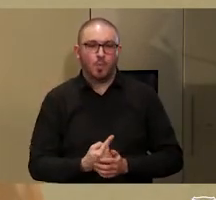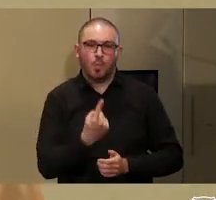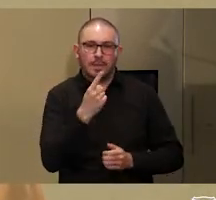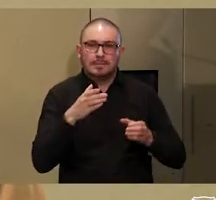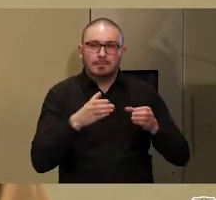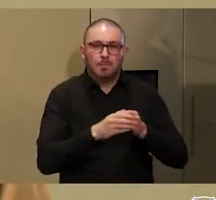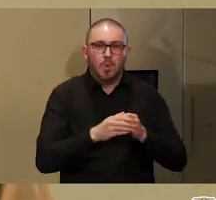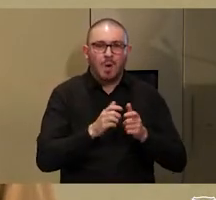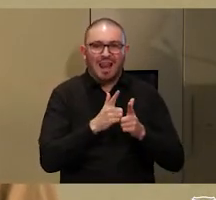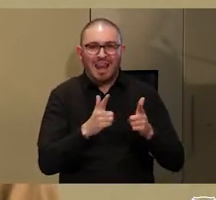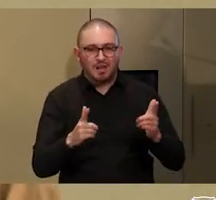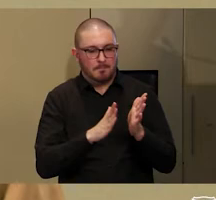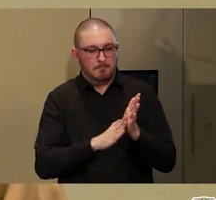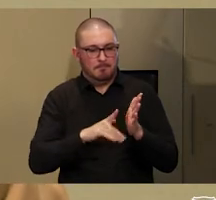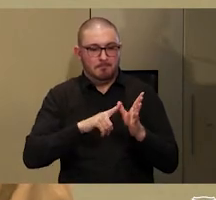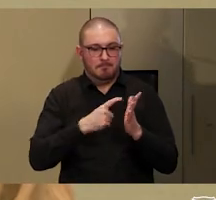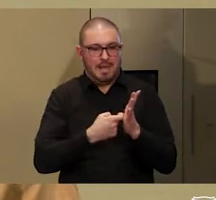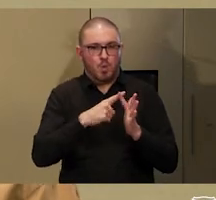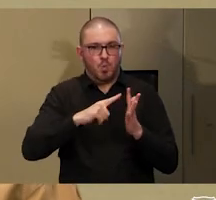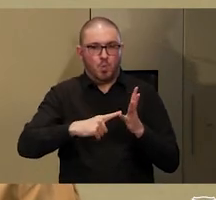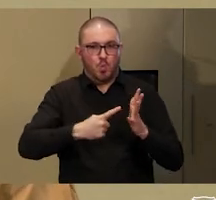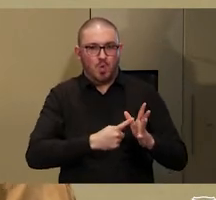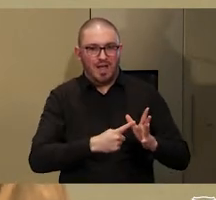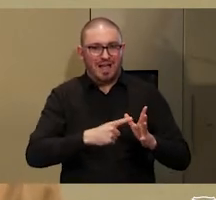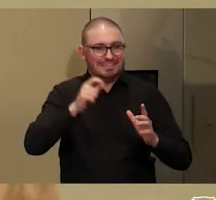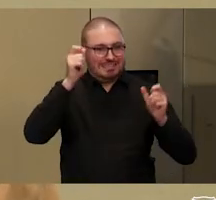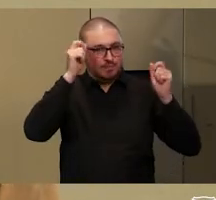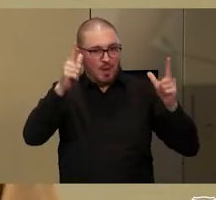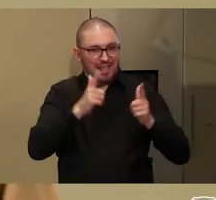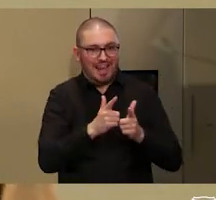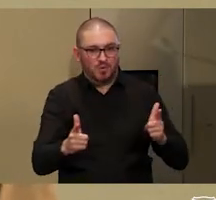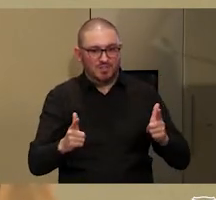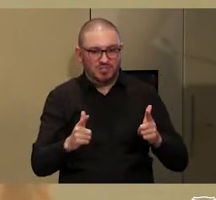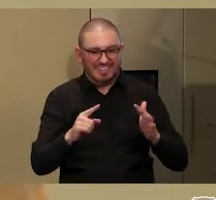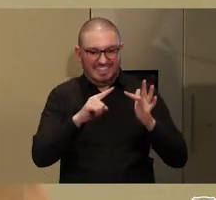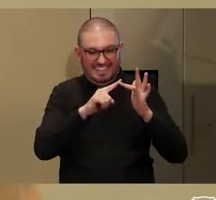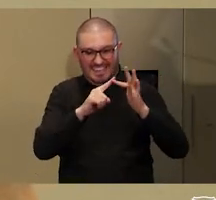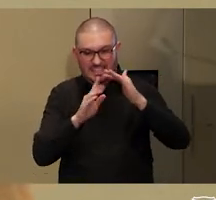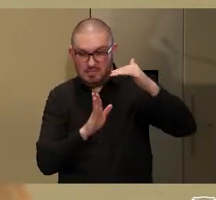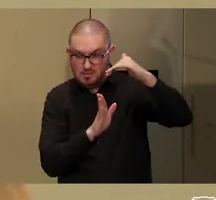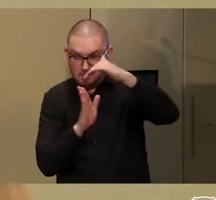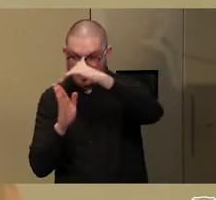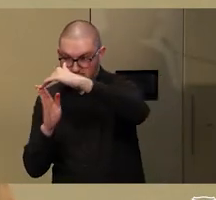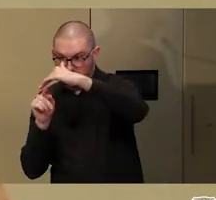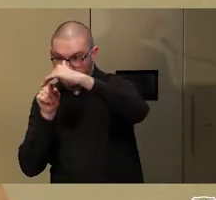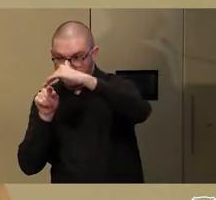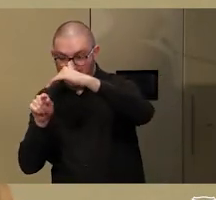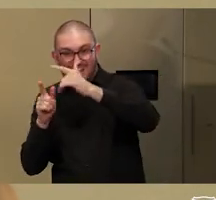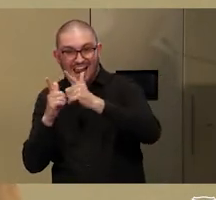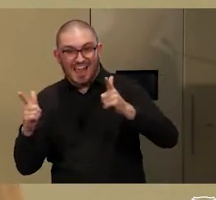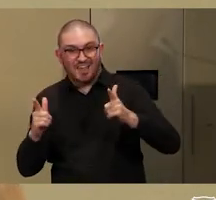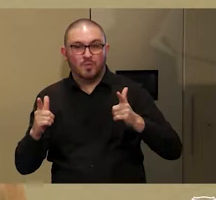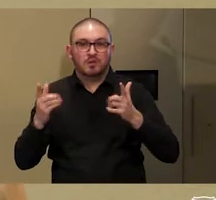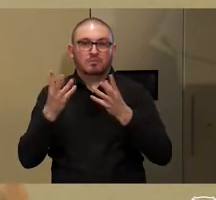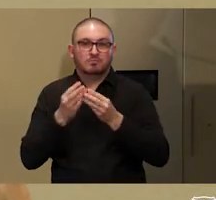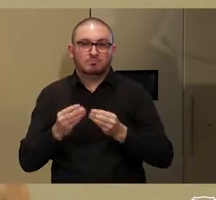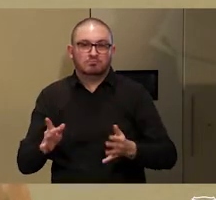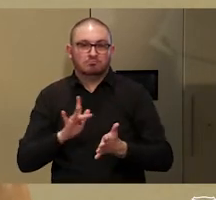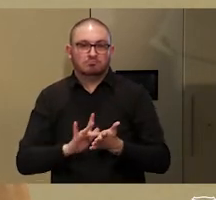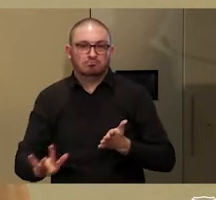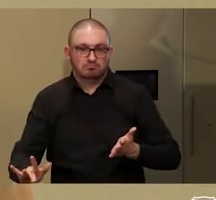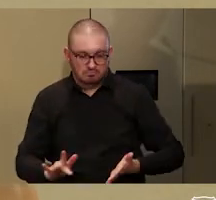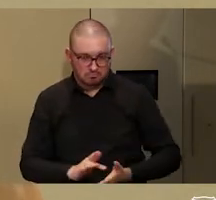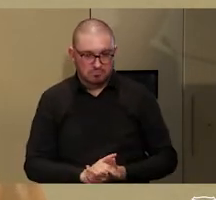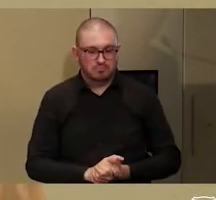language of Makua, spoken at the eastern tip of the island has ceased to be spoken and there's been a dramatic